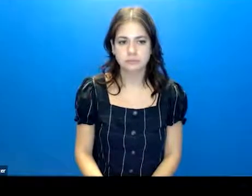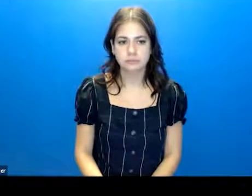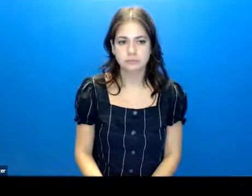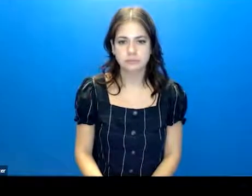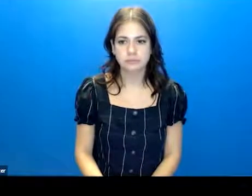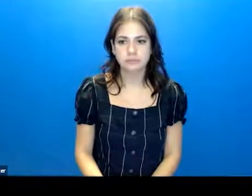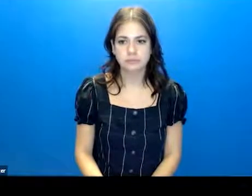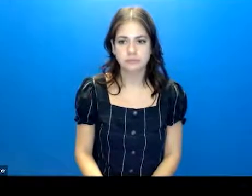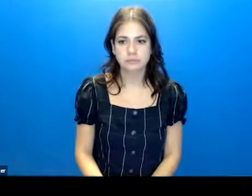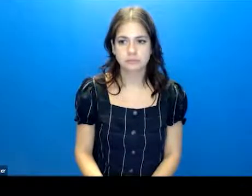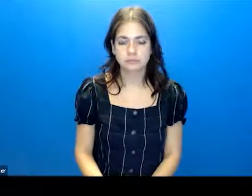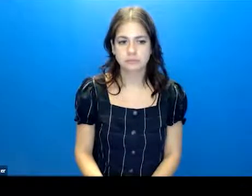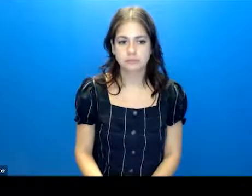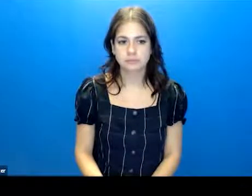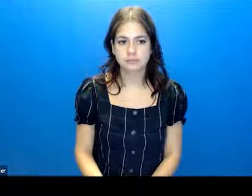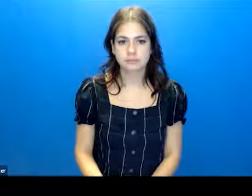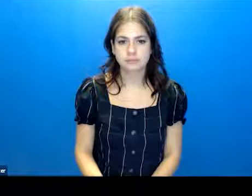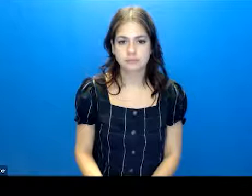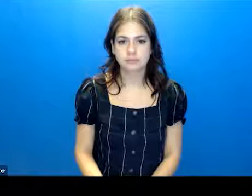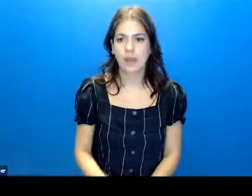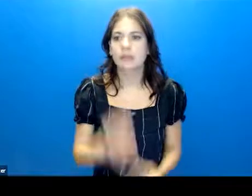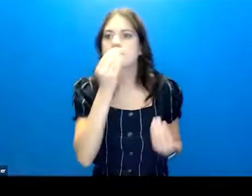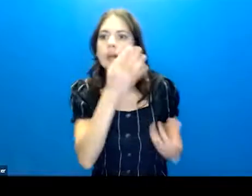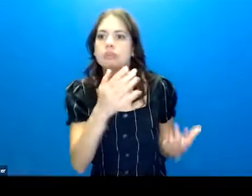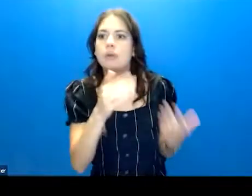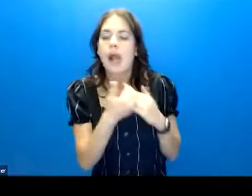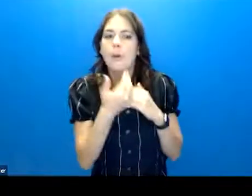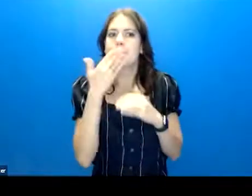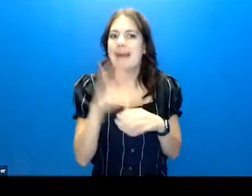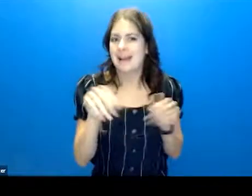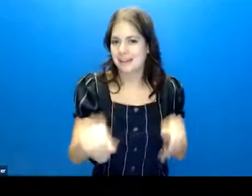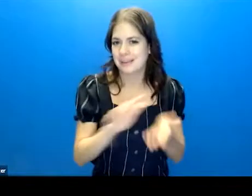So, I sort of said this, lets you know how bad things can go.